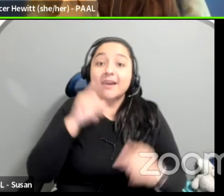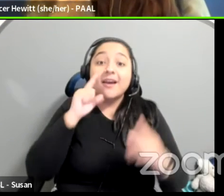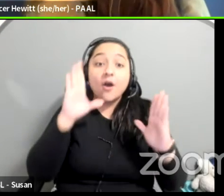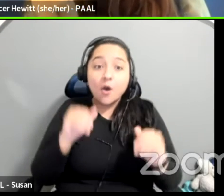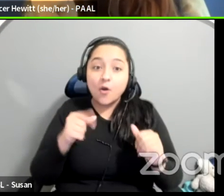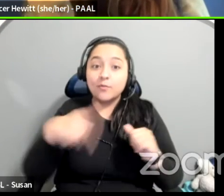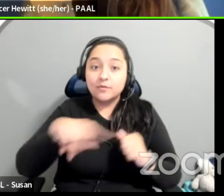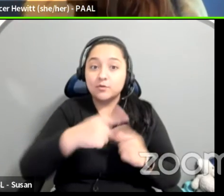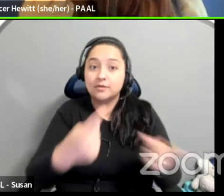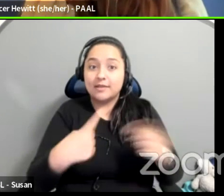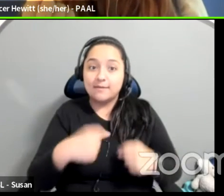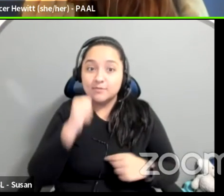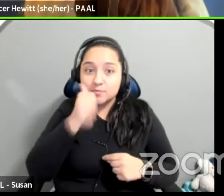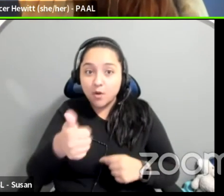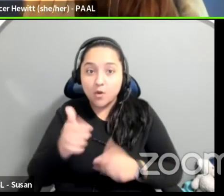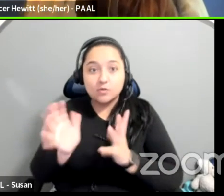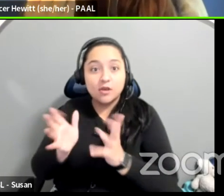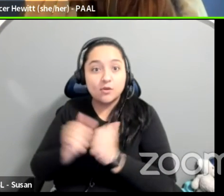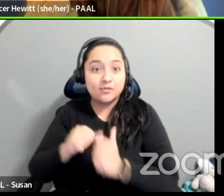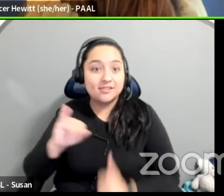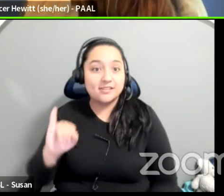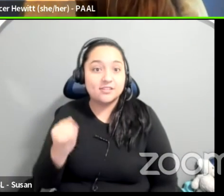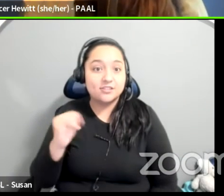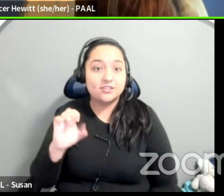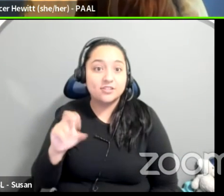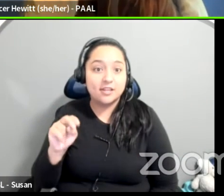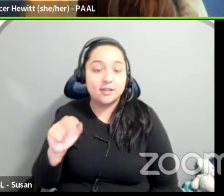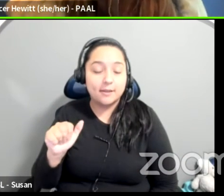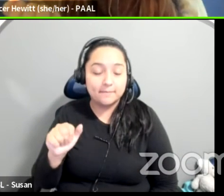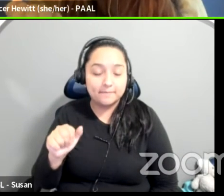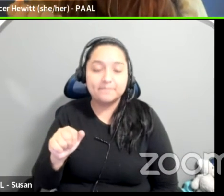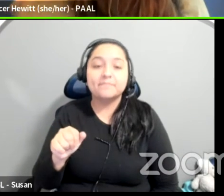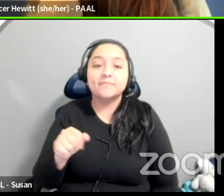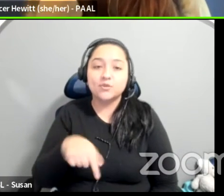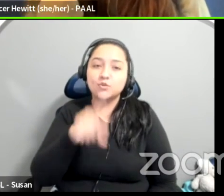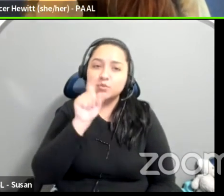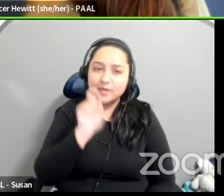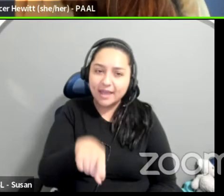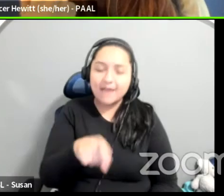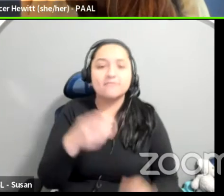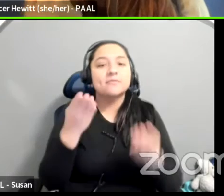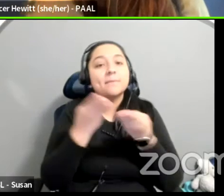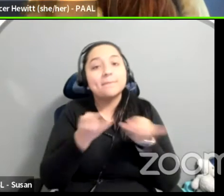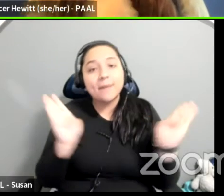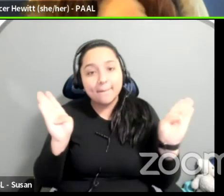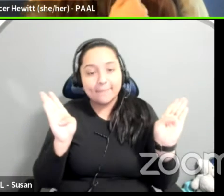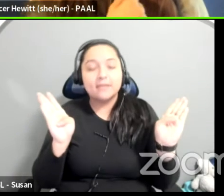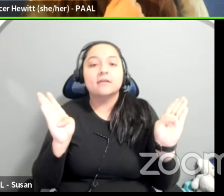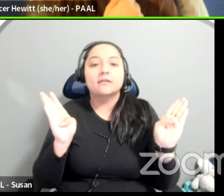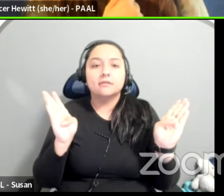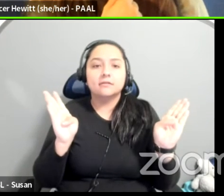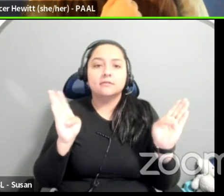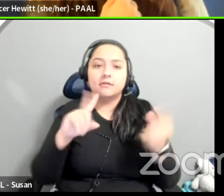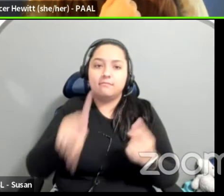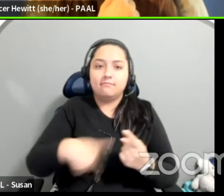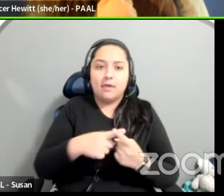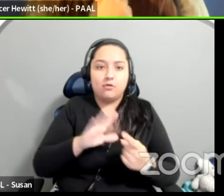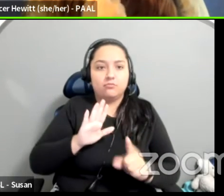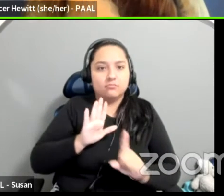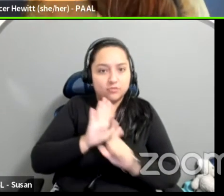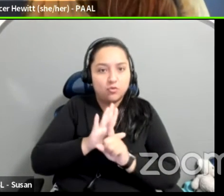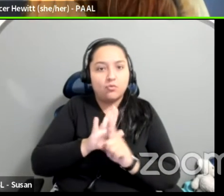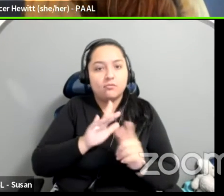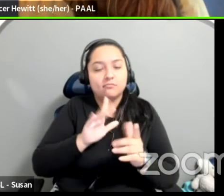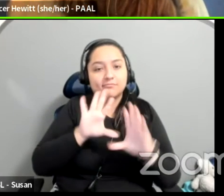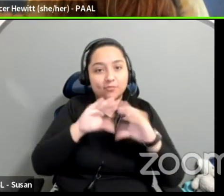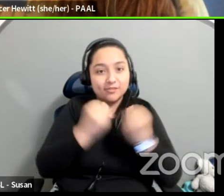about tomorrow. Being public about your transformation and about the programming looks really good to patrons and donors. It's because